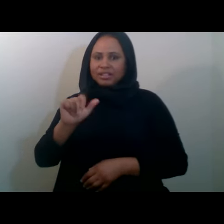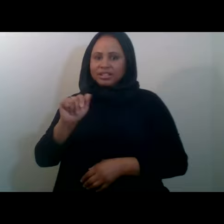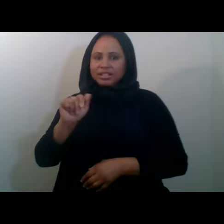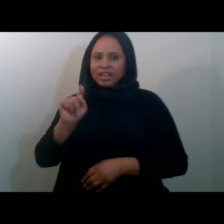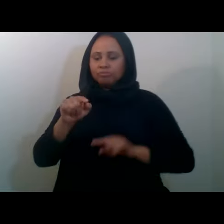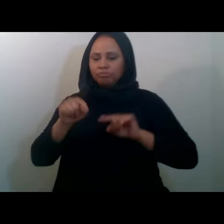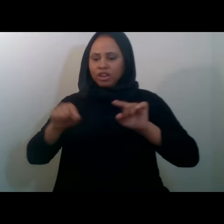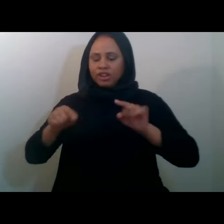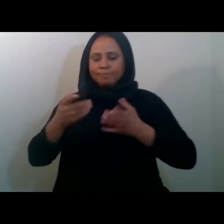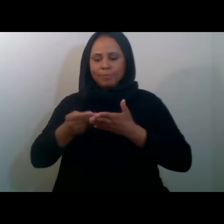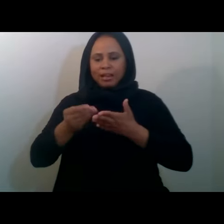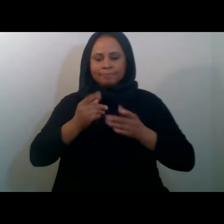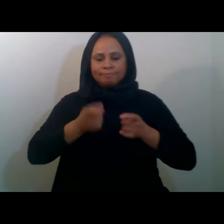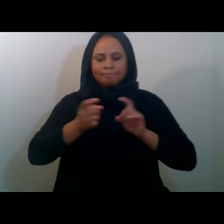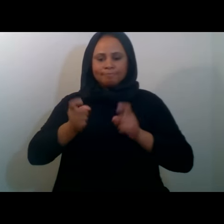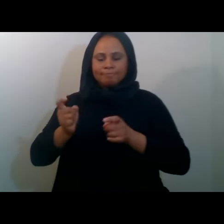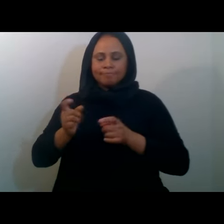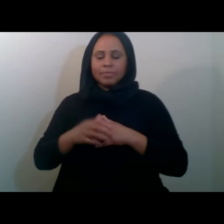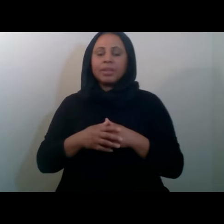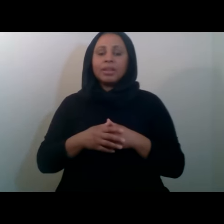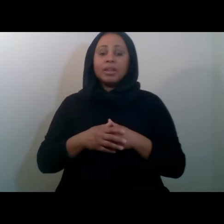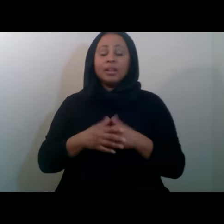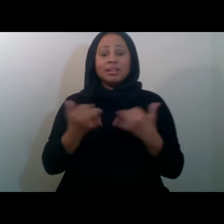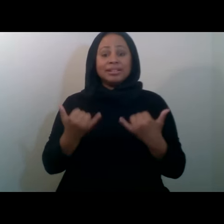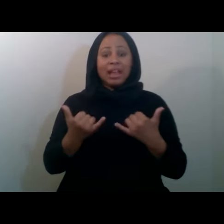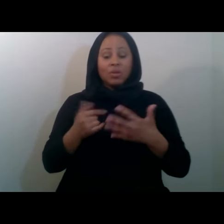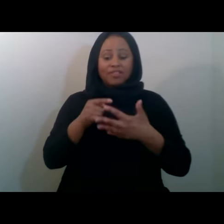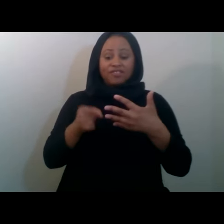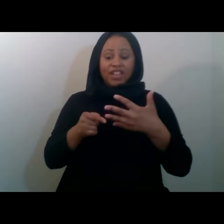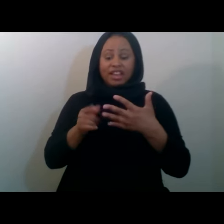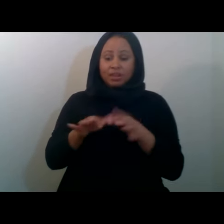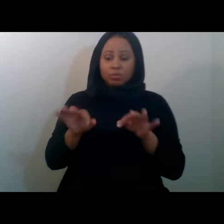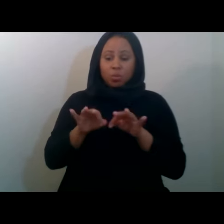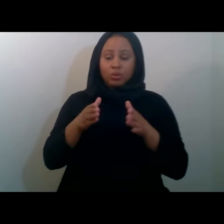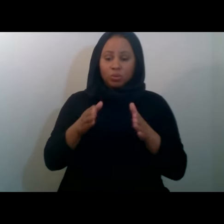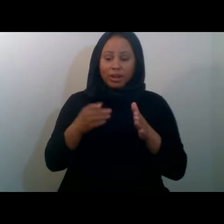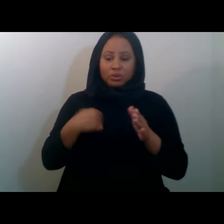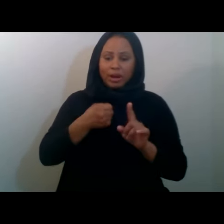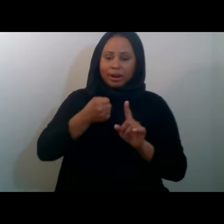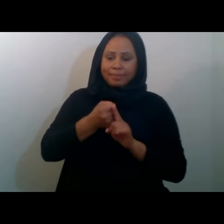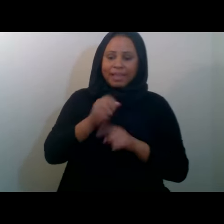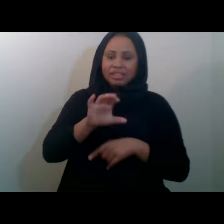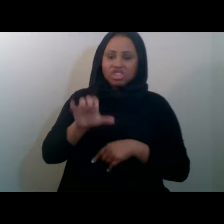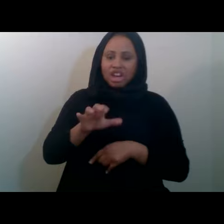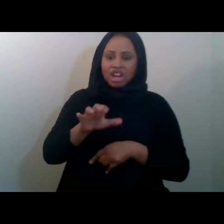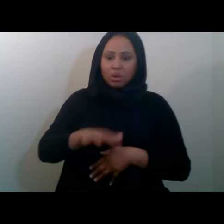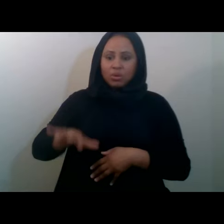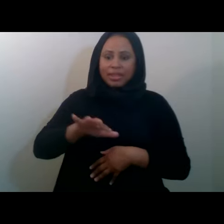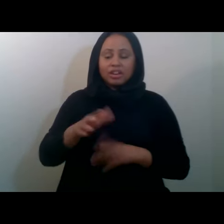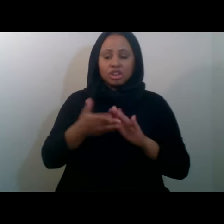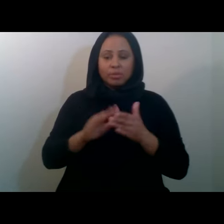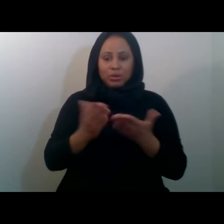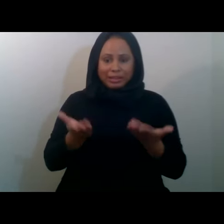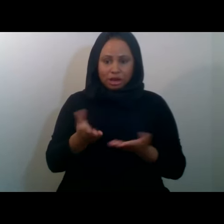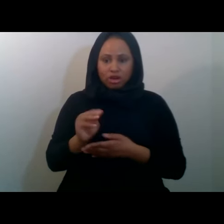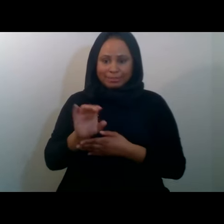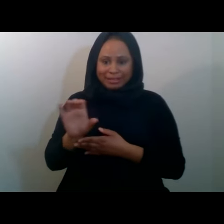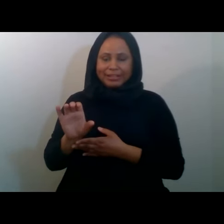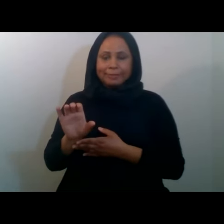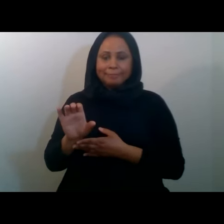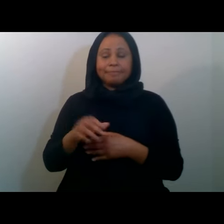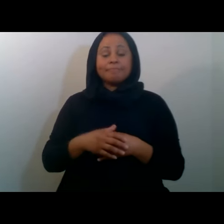currently, there are five big ways that we're impacting the Chicagoland community here at MCC. Now,